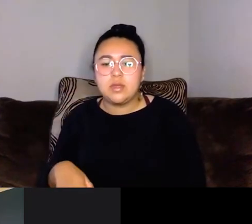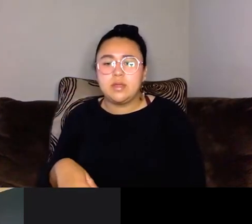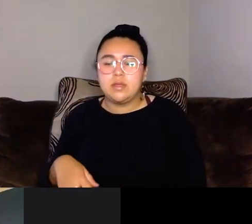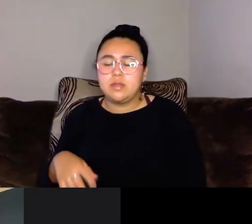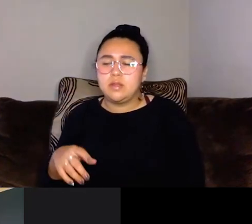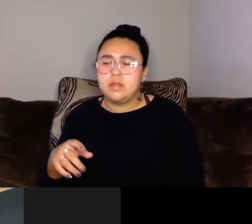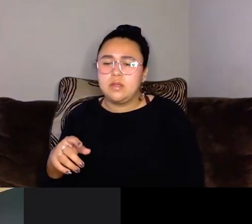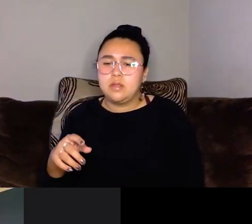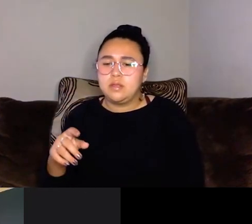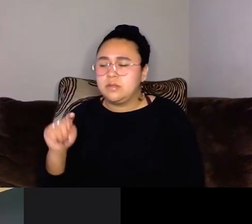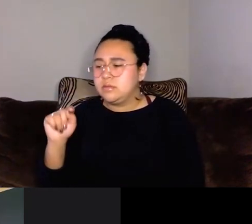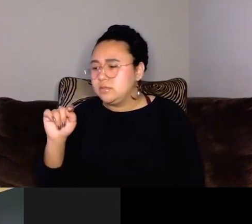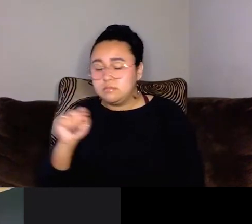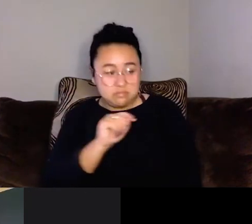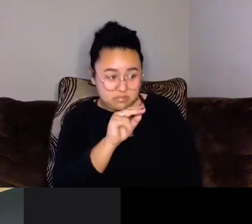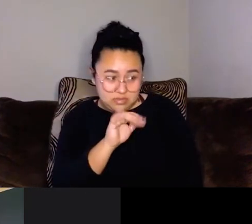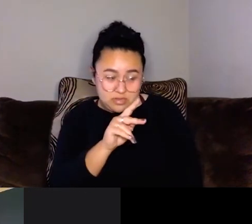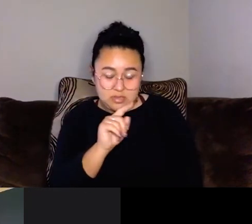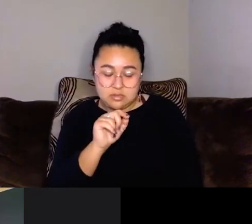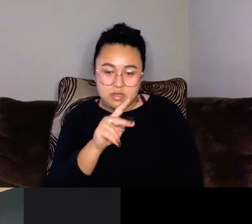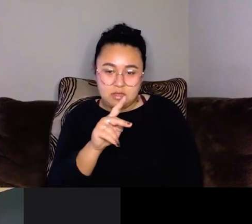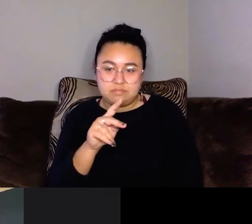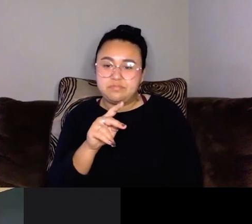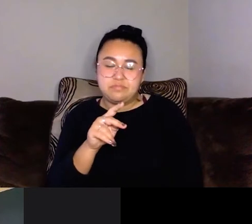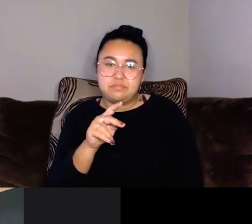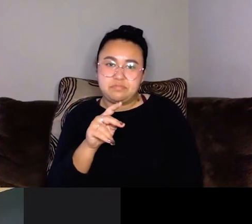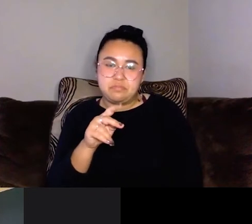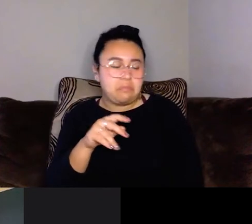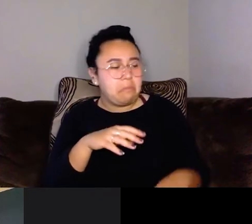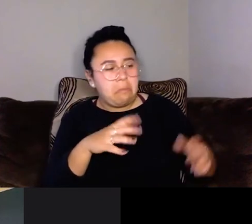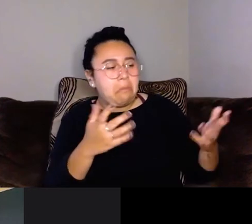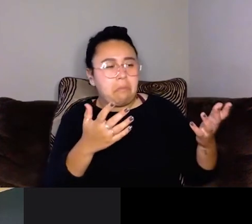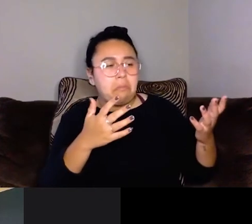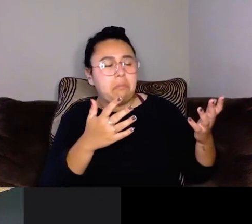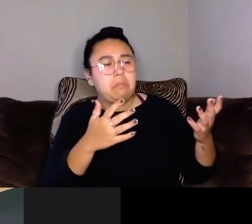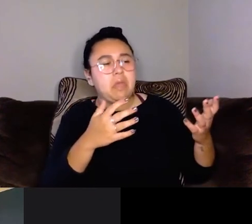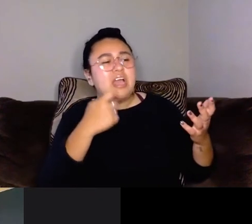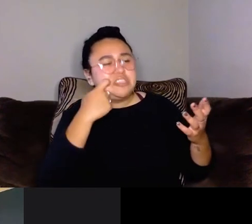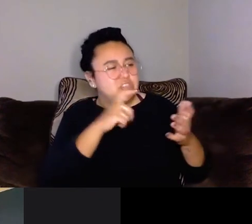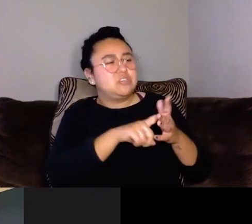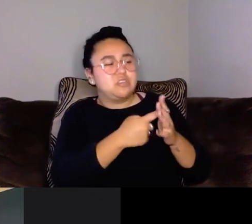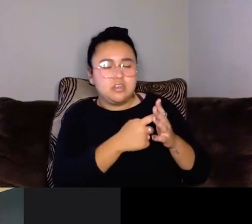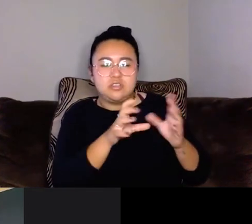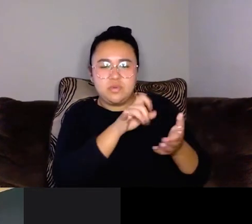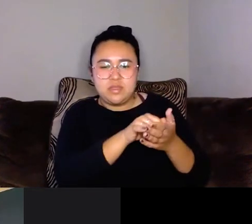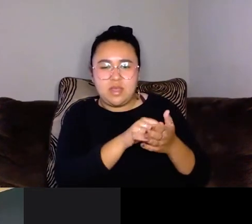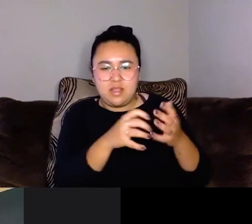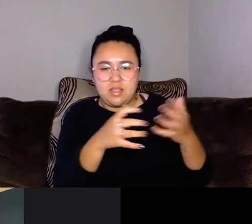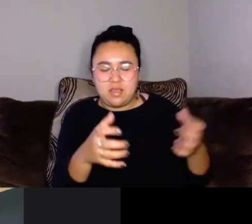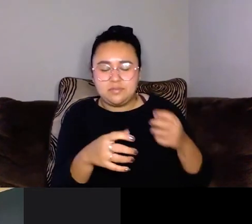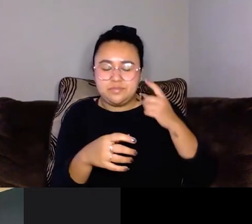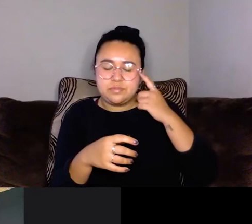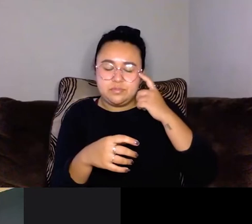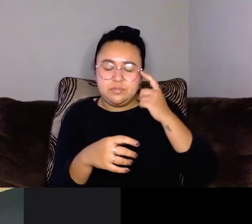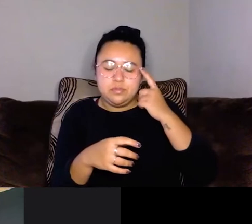And I am on TikTok too. Yeah. I just started really doing that a lot. And, um,